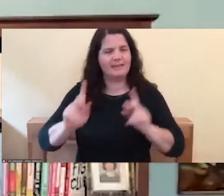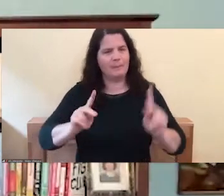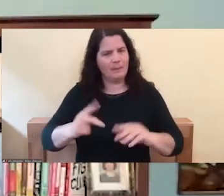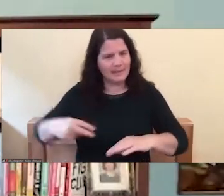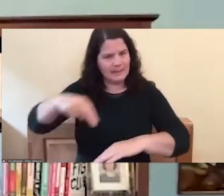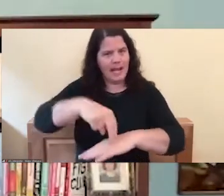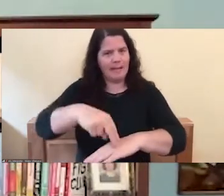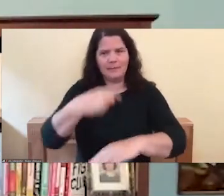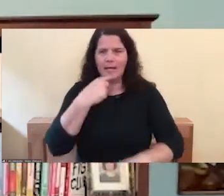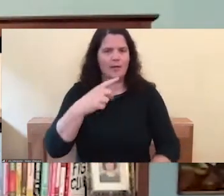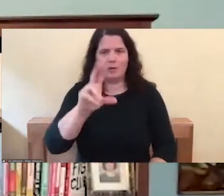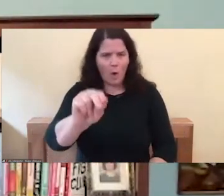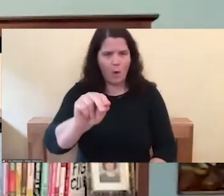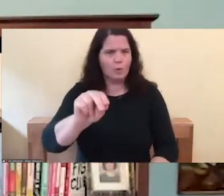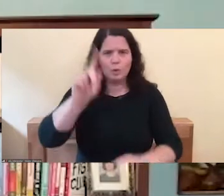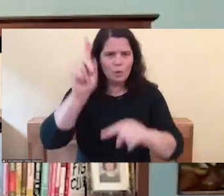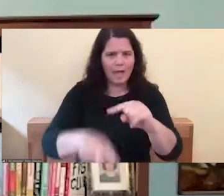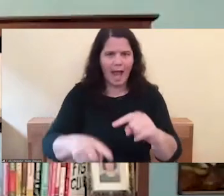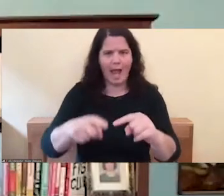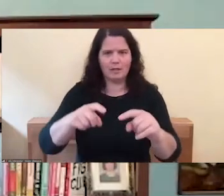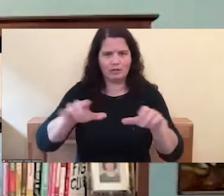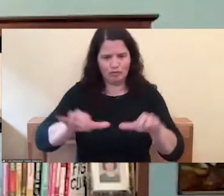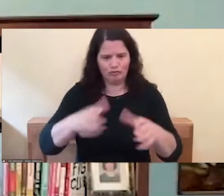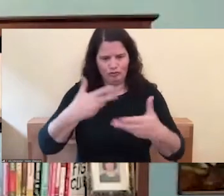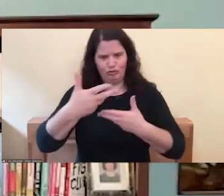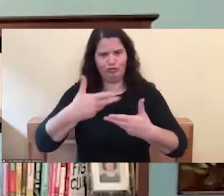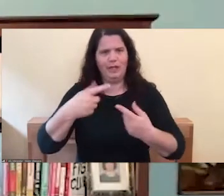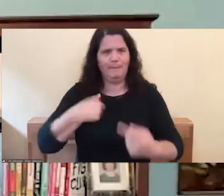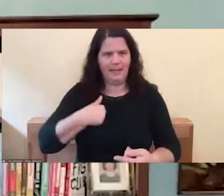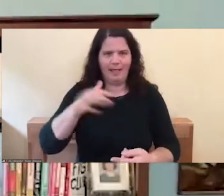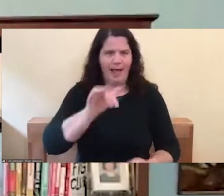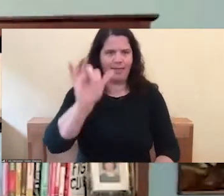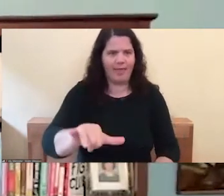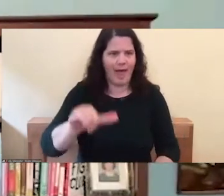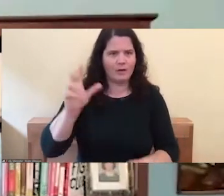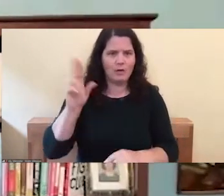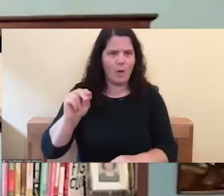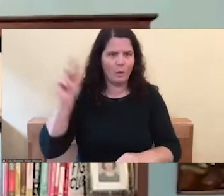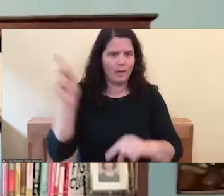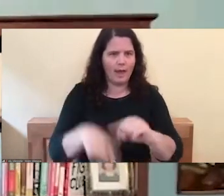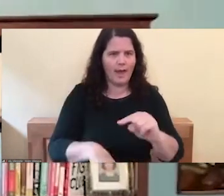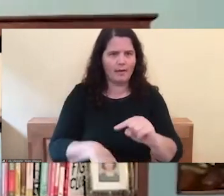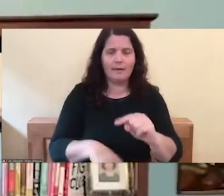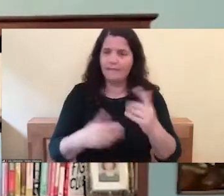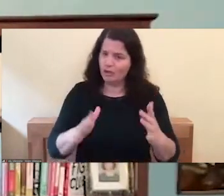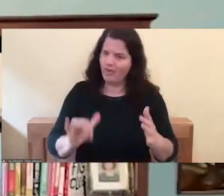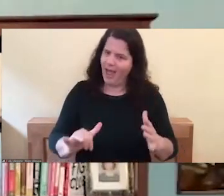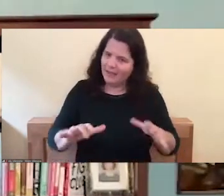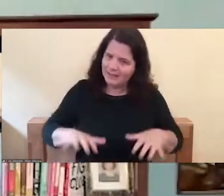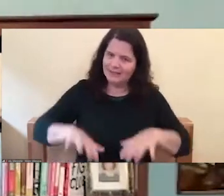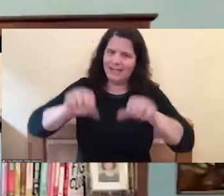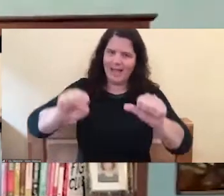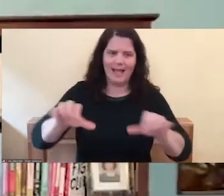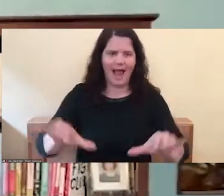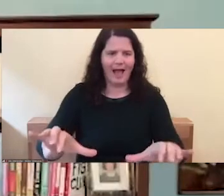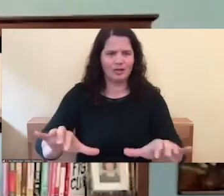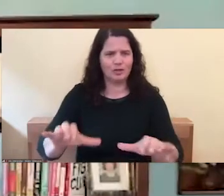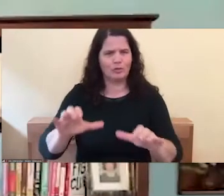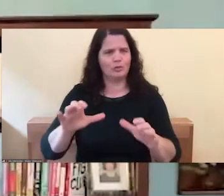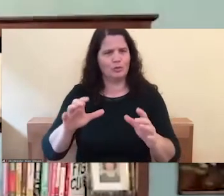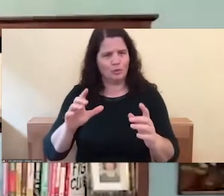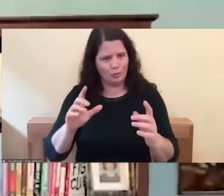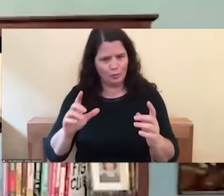Also, sometimes, you know, doing things to meet our needs, actually taking action to meet our needs and saying, I count too.